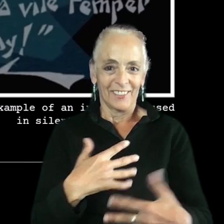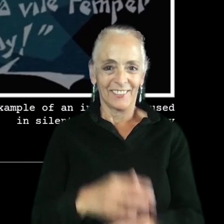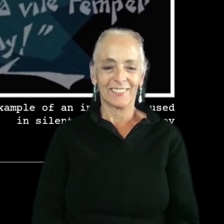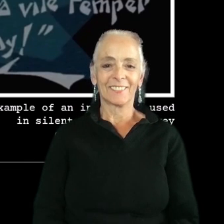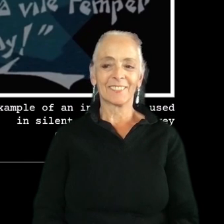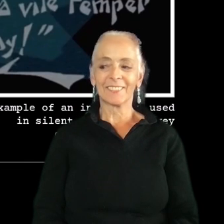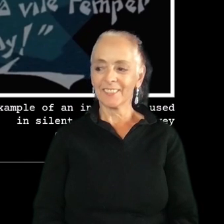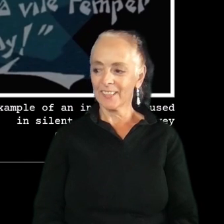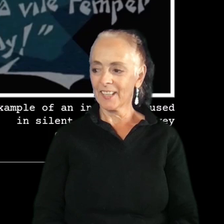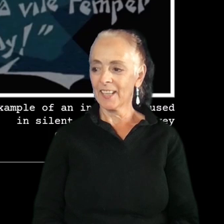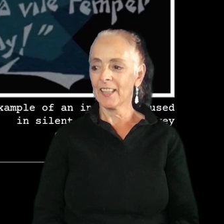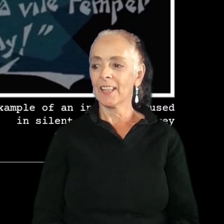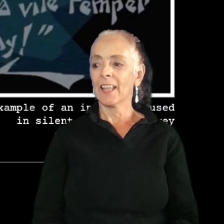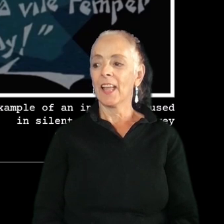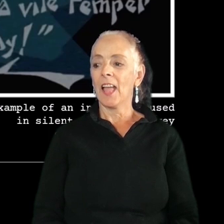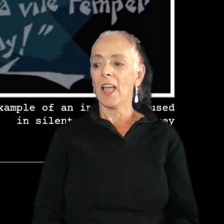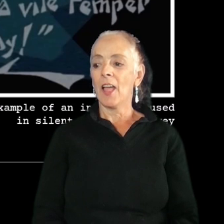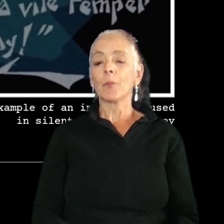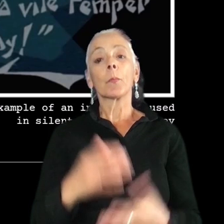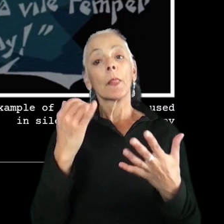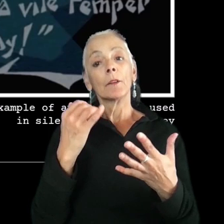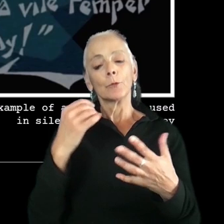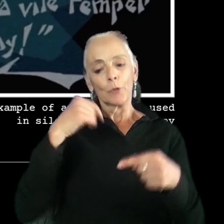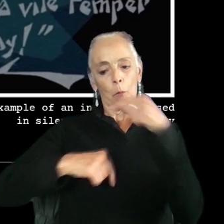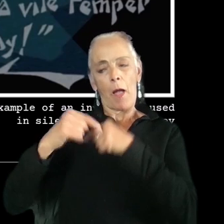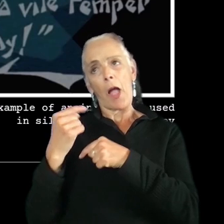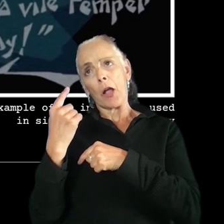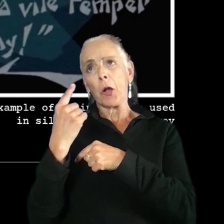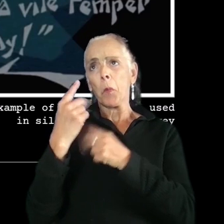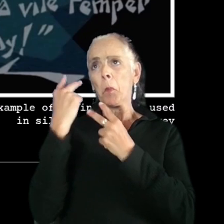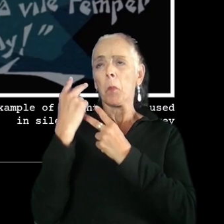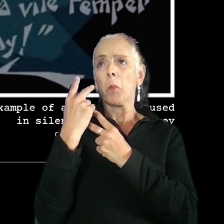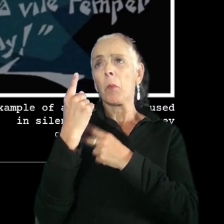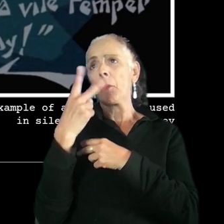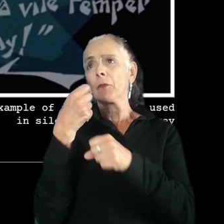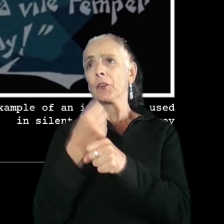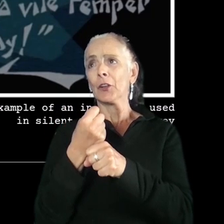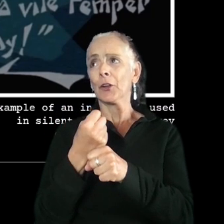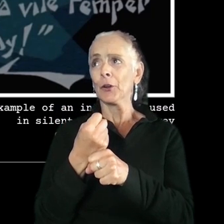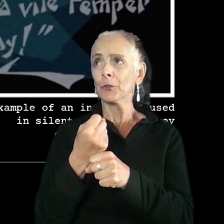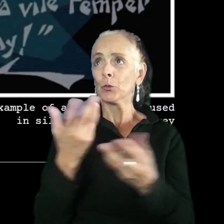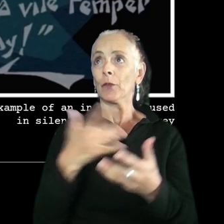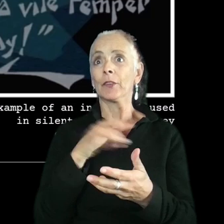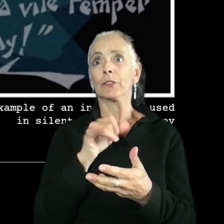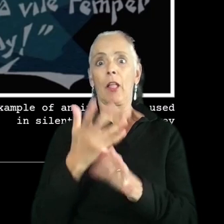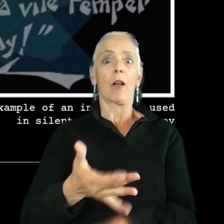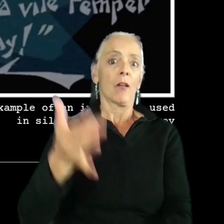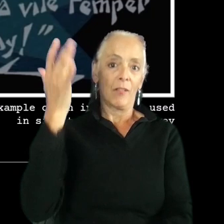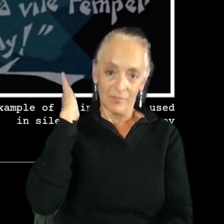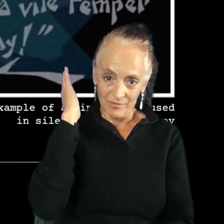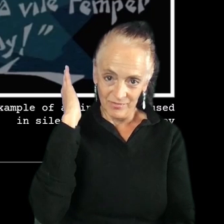So now, like I said, if we just go back a couple years to now, what feels like a lifetime ago,